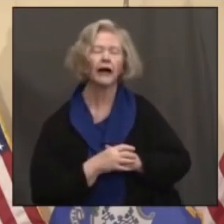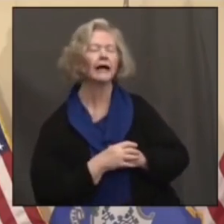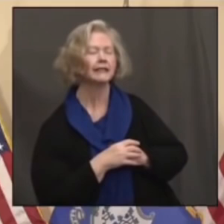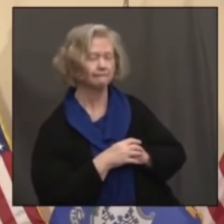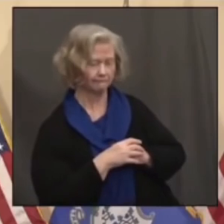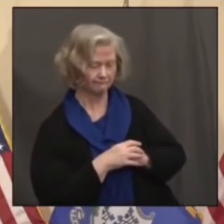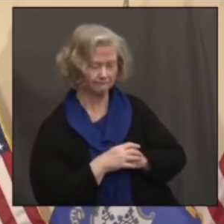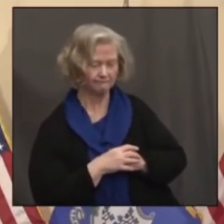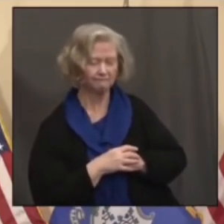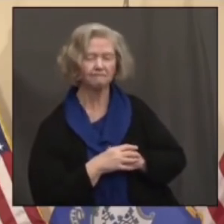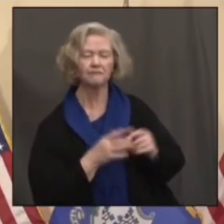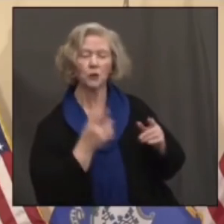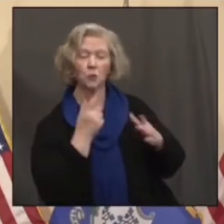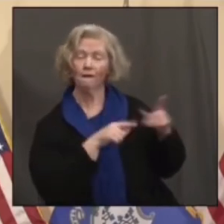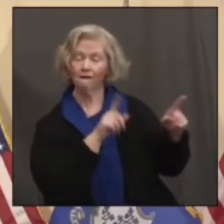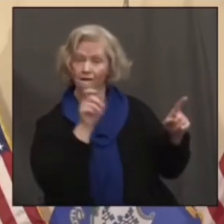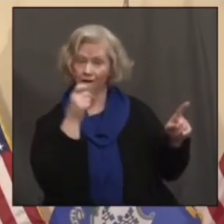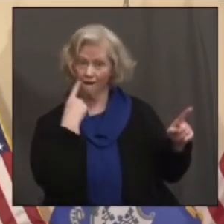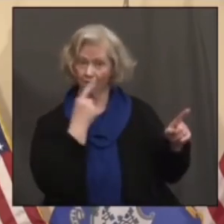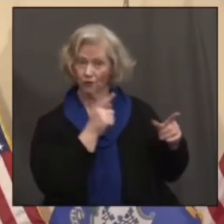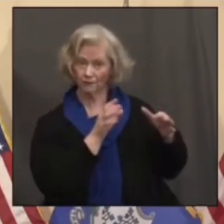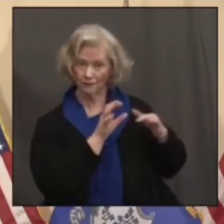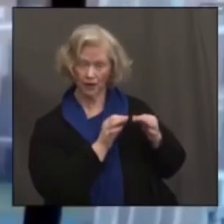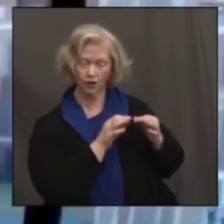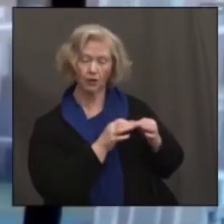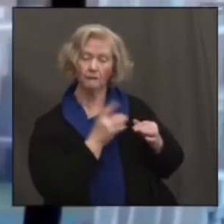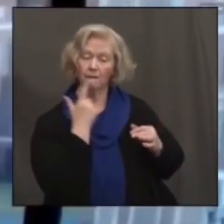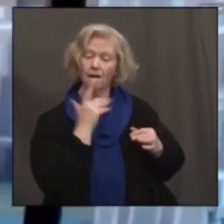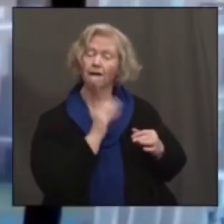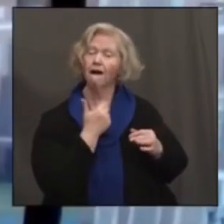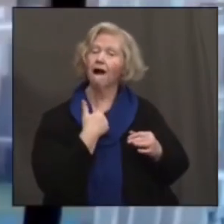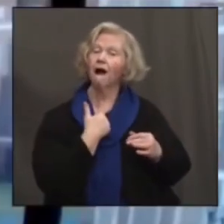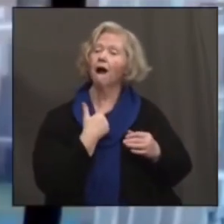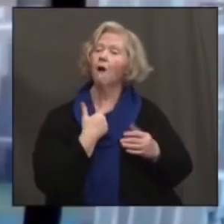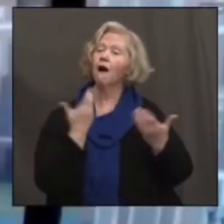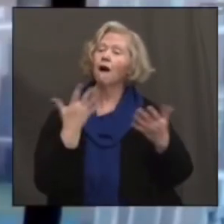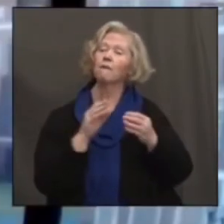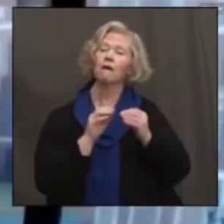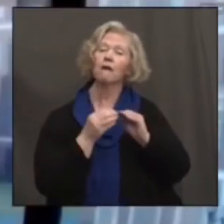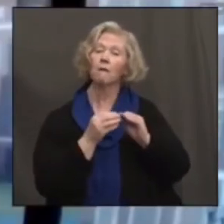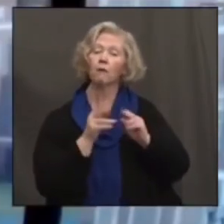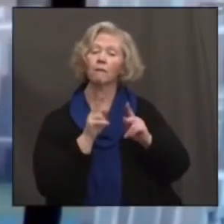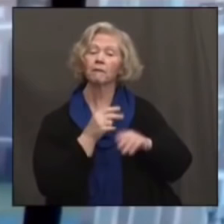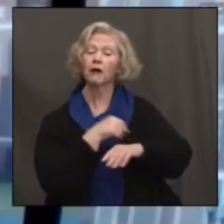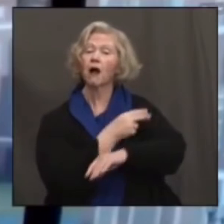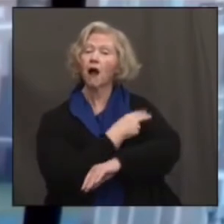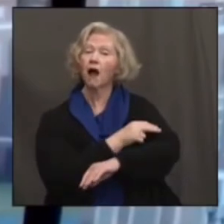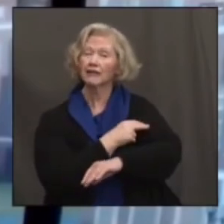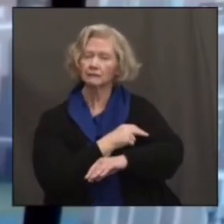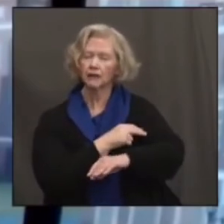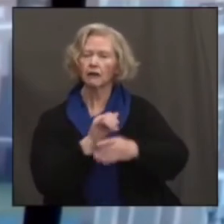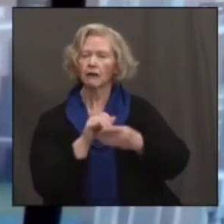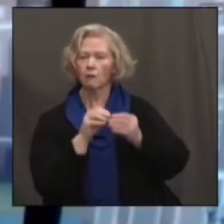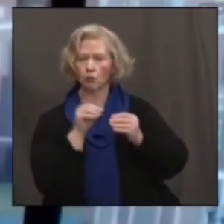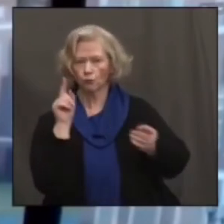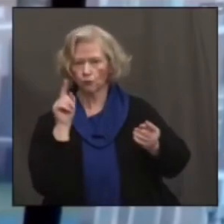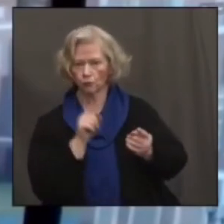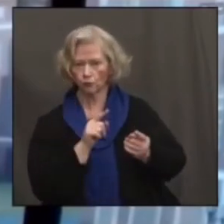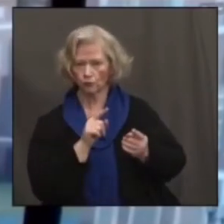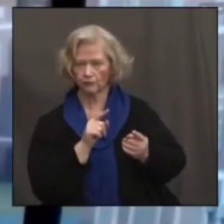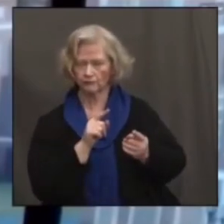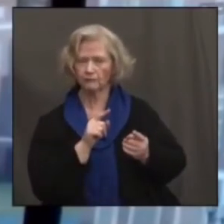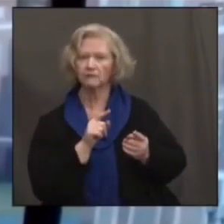so as the governor said, our hospitalization rates, they've kind of plateaued, they've gone down, they've plateaued down.